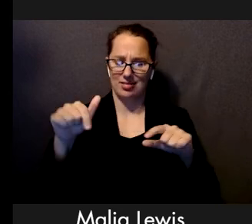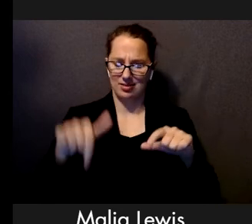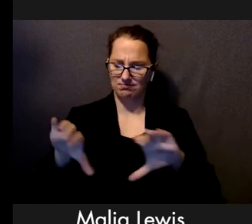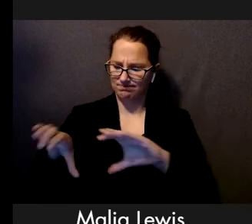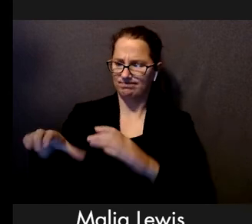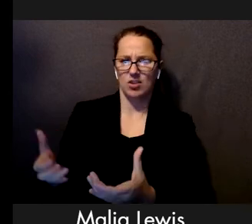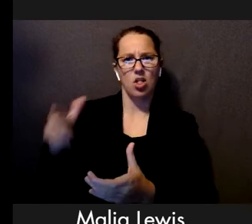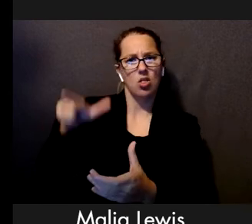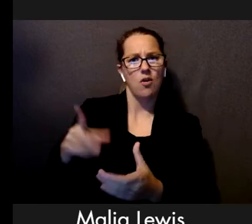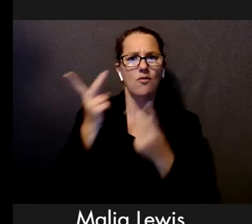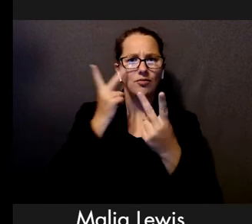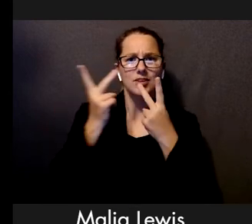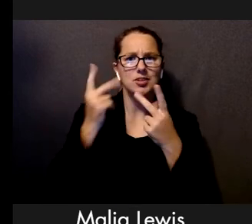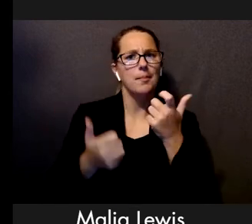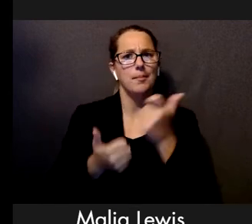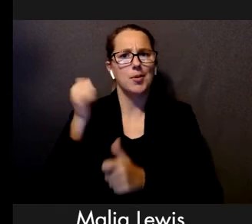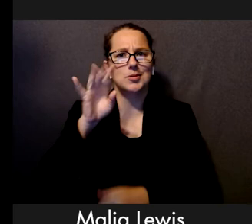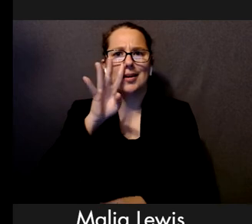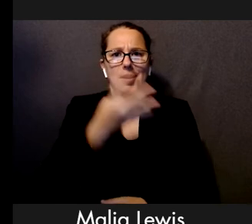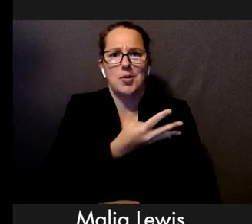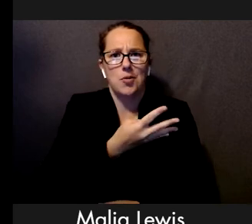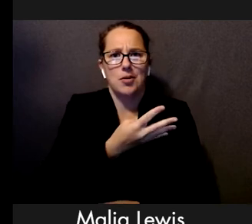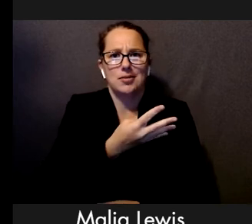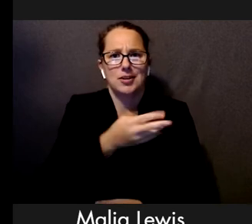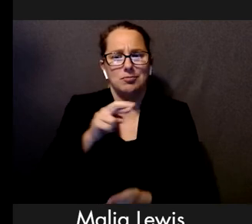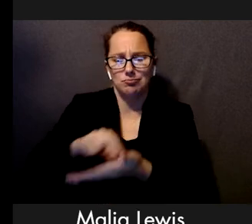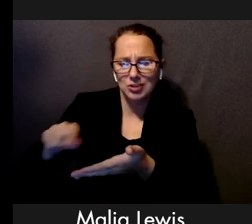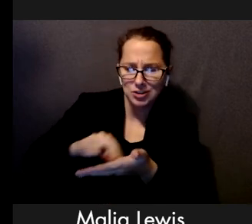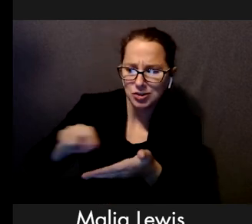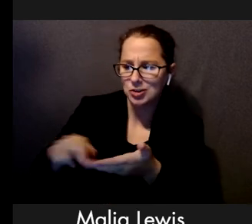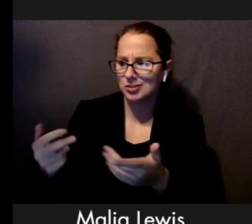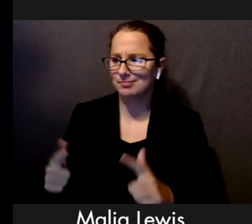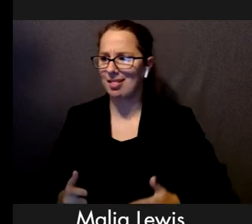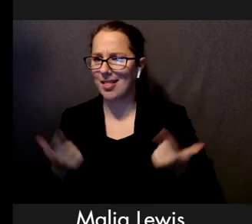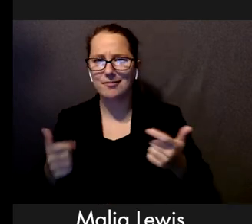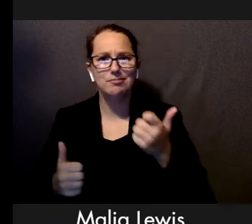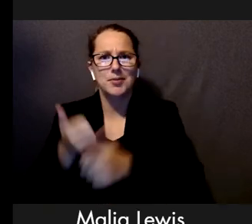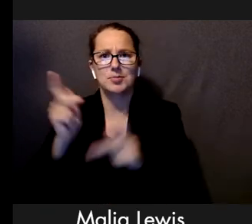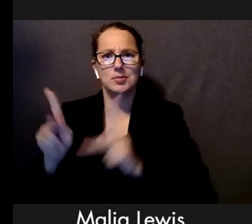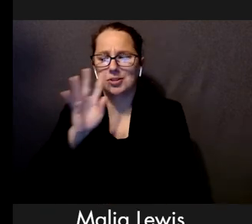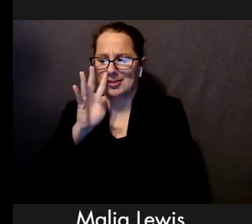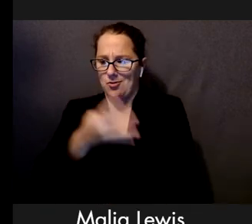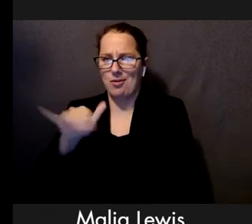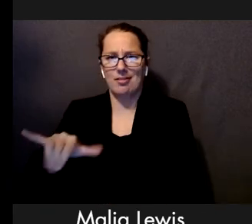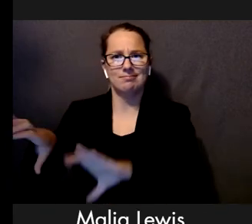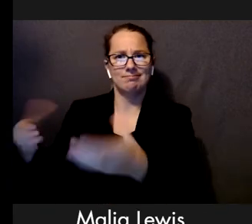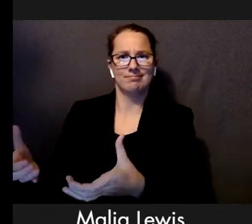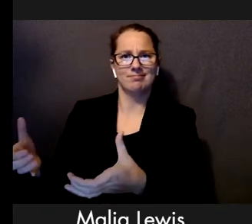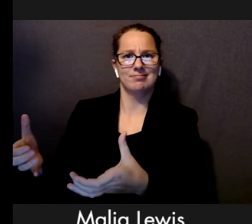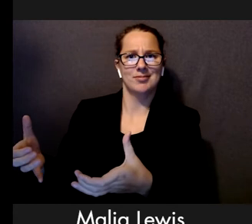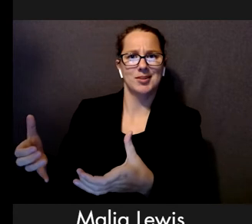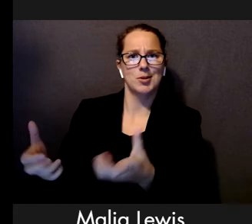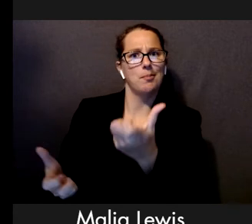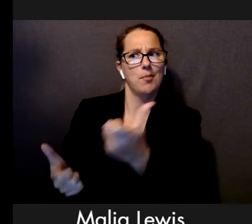is largely ignored in the research literature and also in life in general. So, it's a